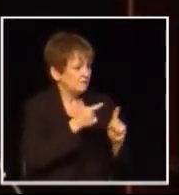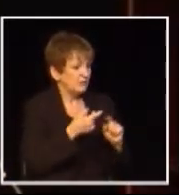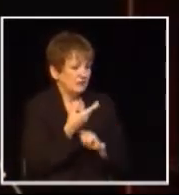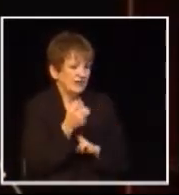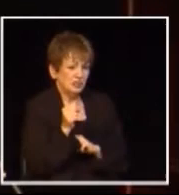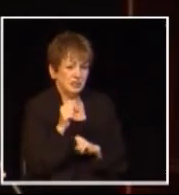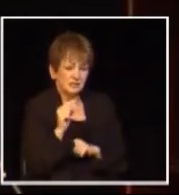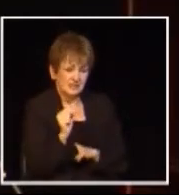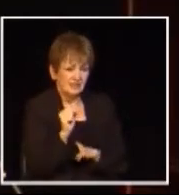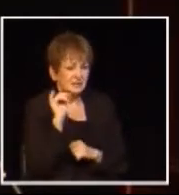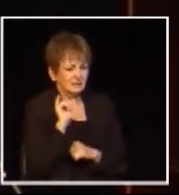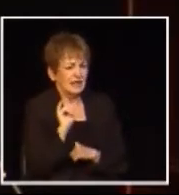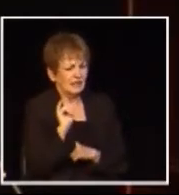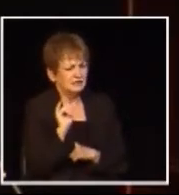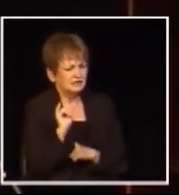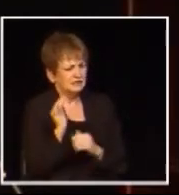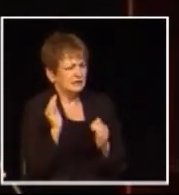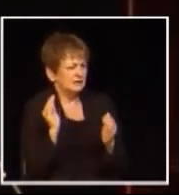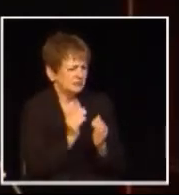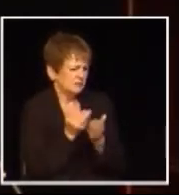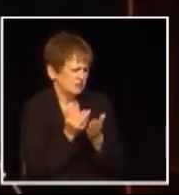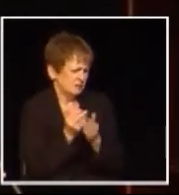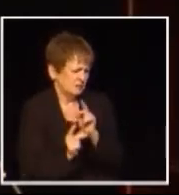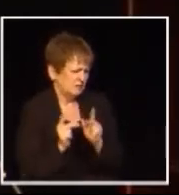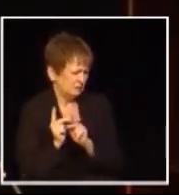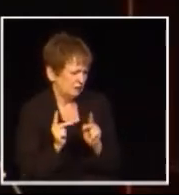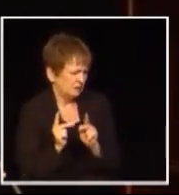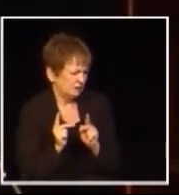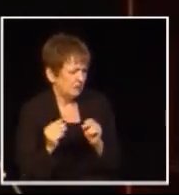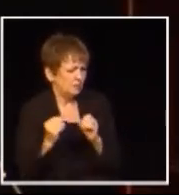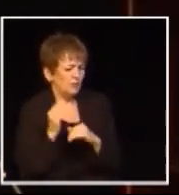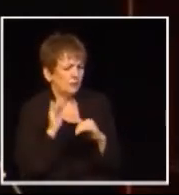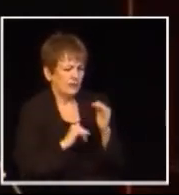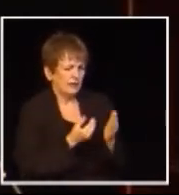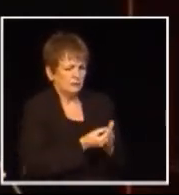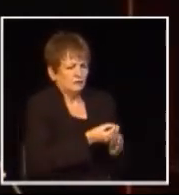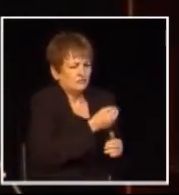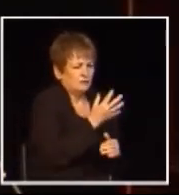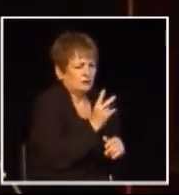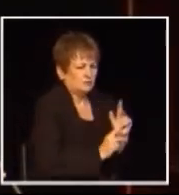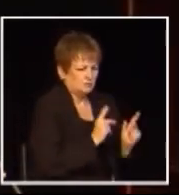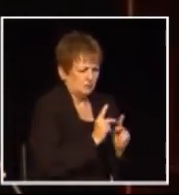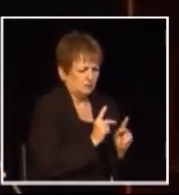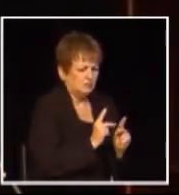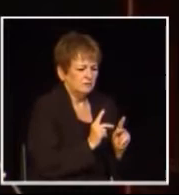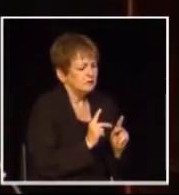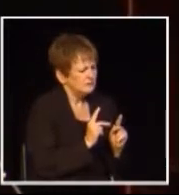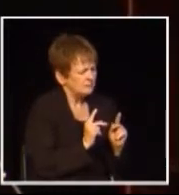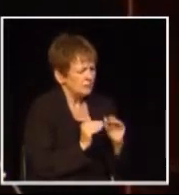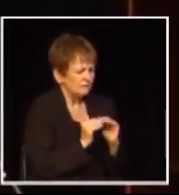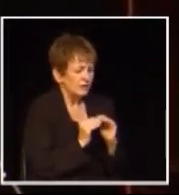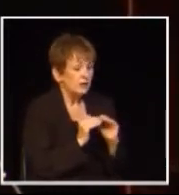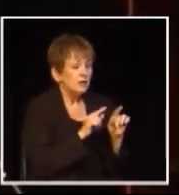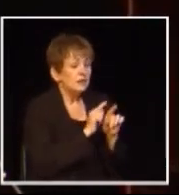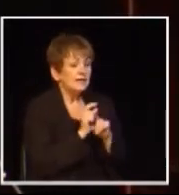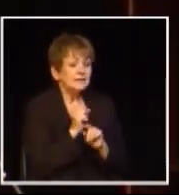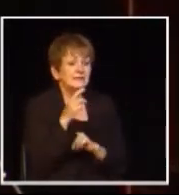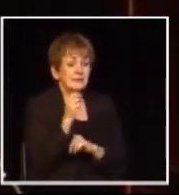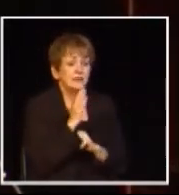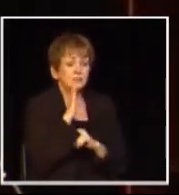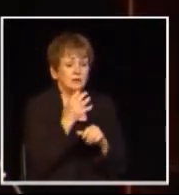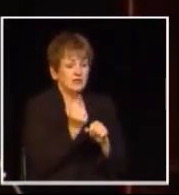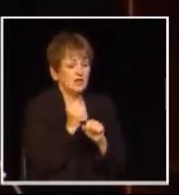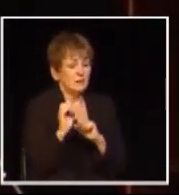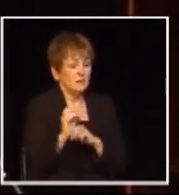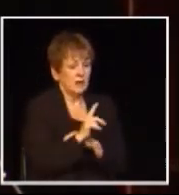actually benefit most out of HST and are penalized under the PST system the HST is much fair also of course seniors